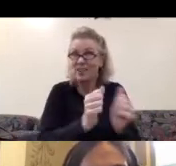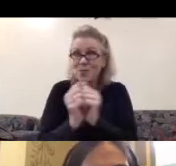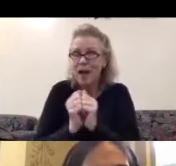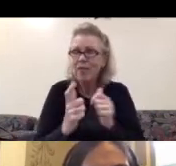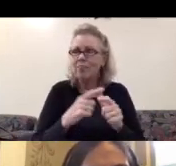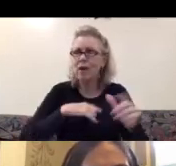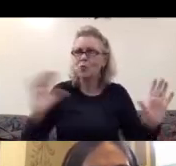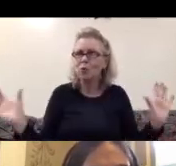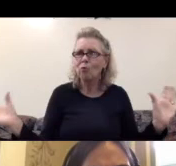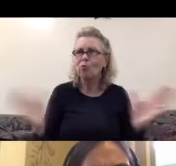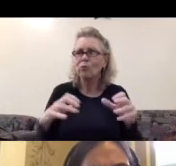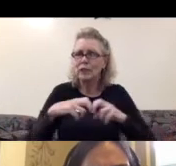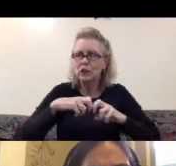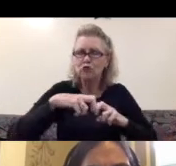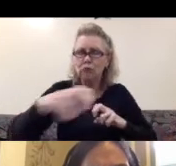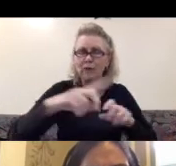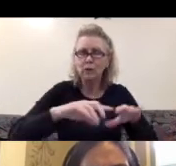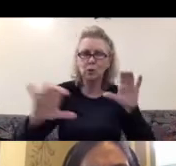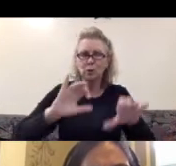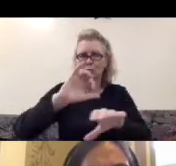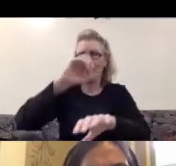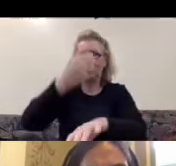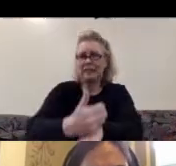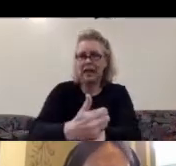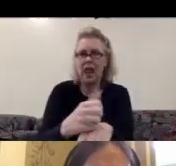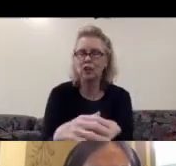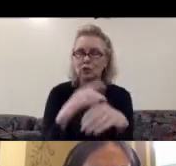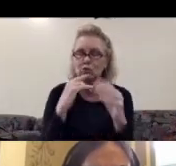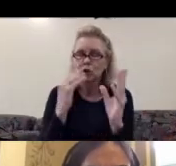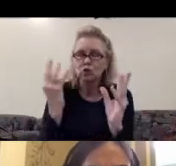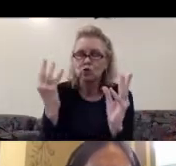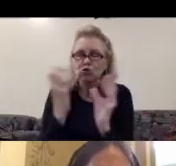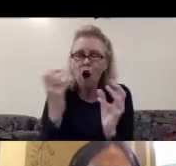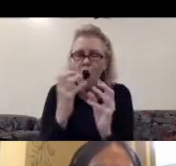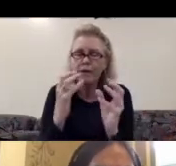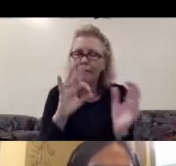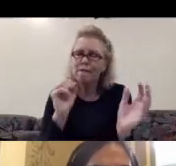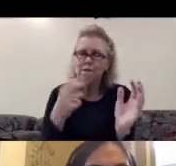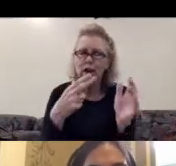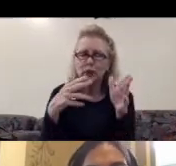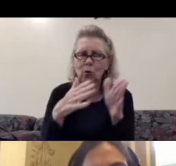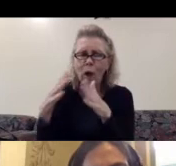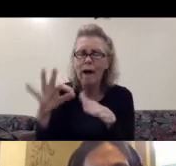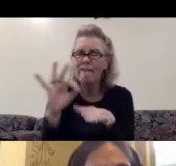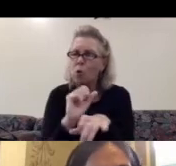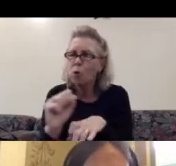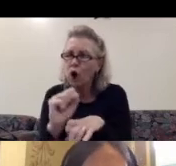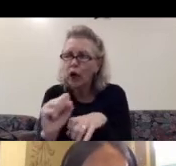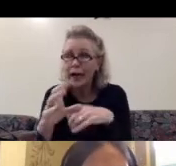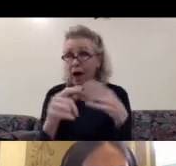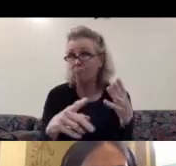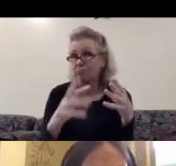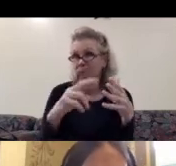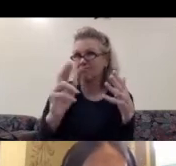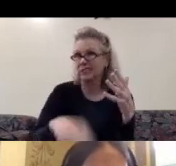the city of Kochi to create an installation during the Kochi Biennial. It was an extraordinary and fresh way of working and the outcome reflected it.